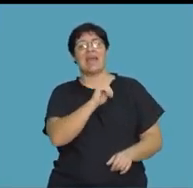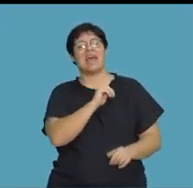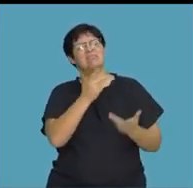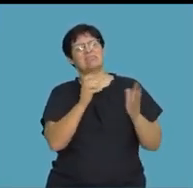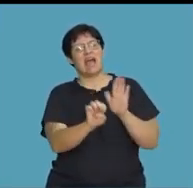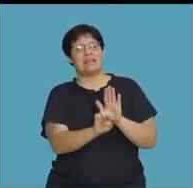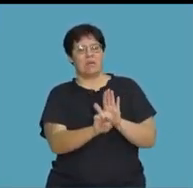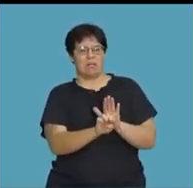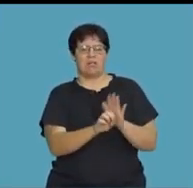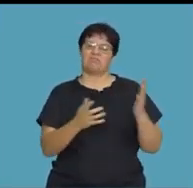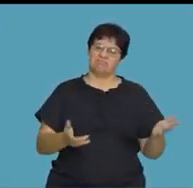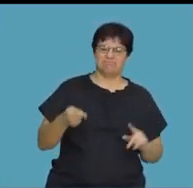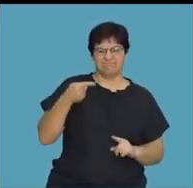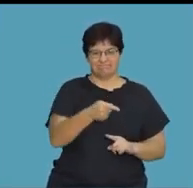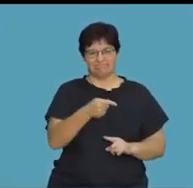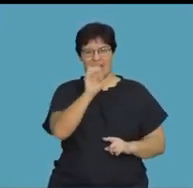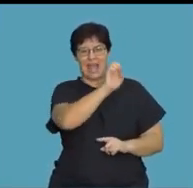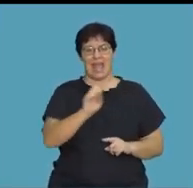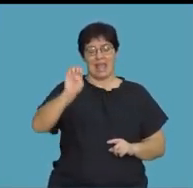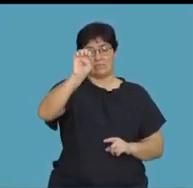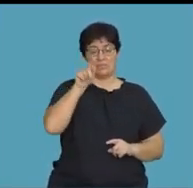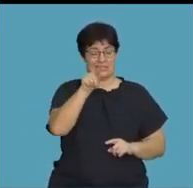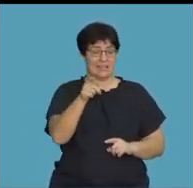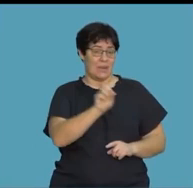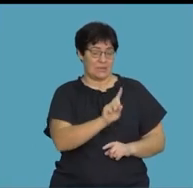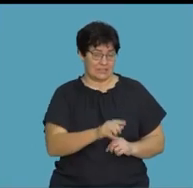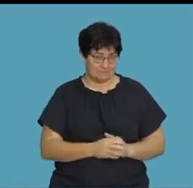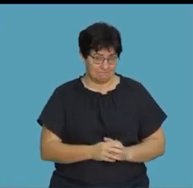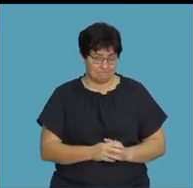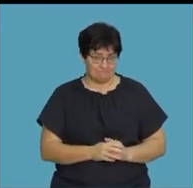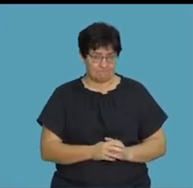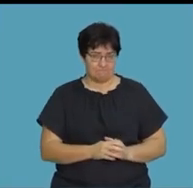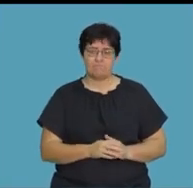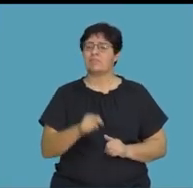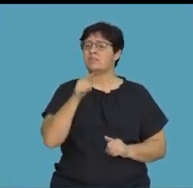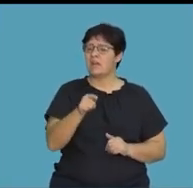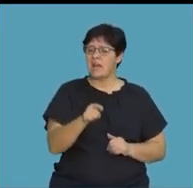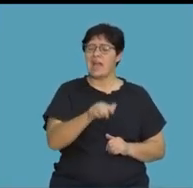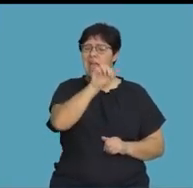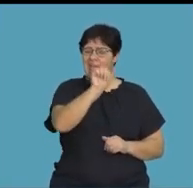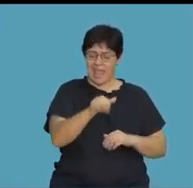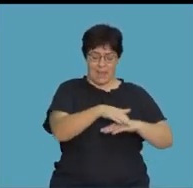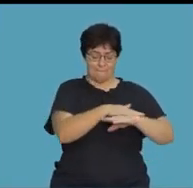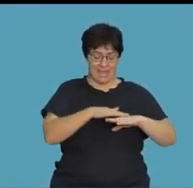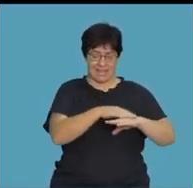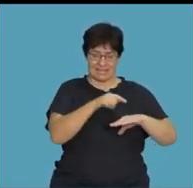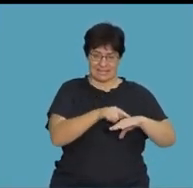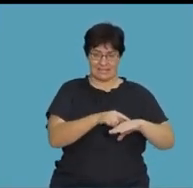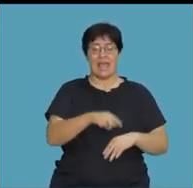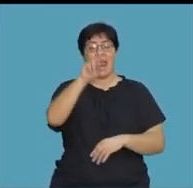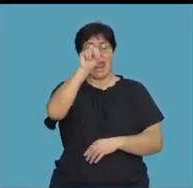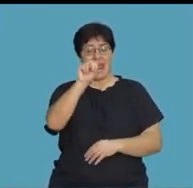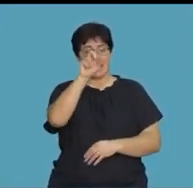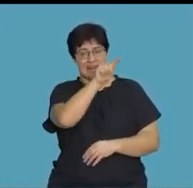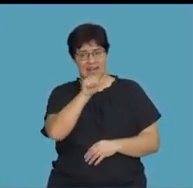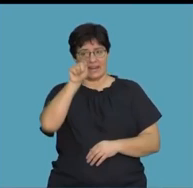general form of what an exponent is about, where the a is the base of the exponent and the